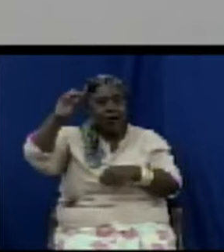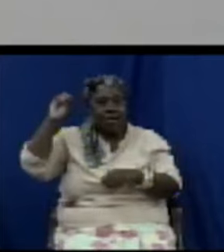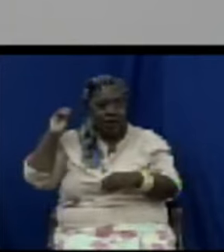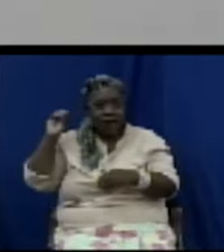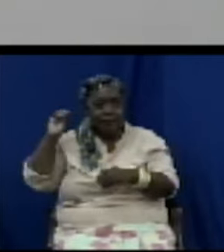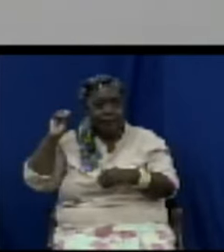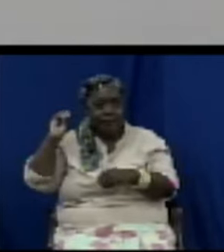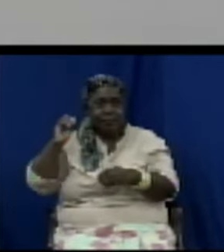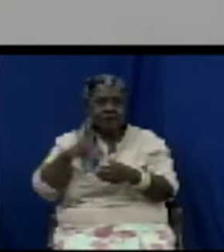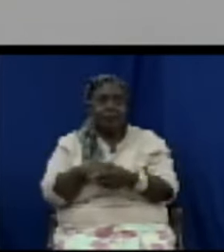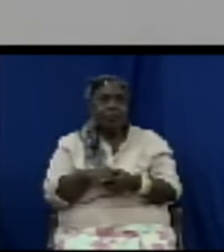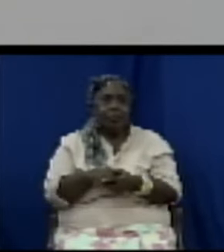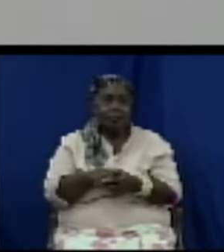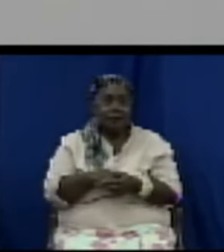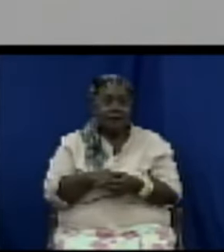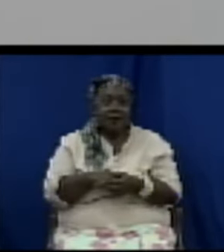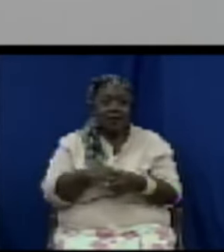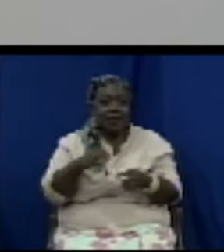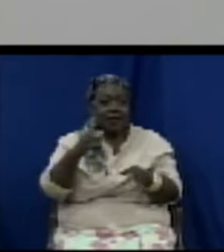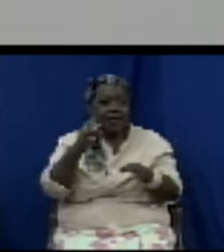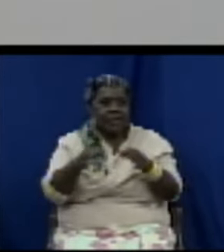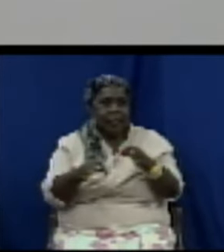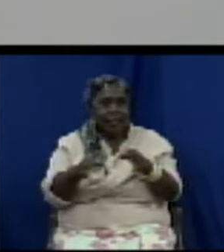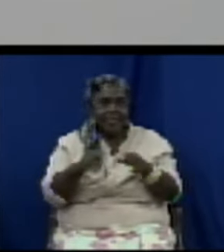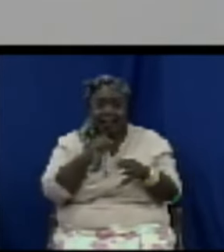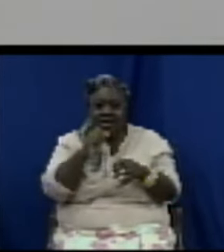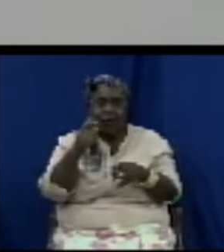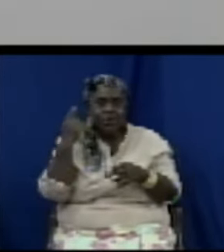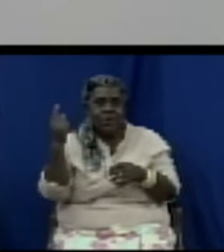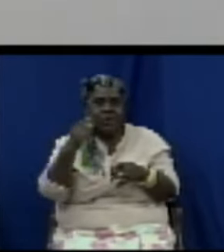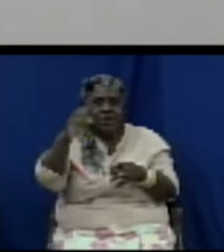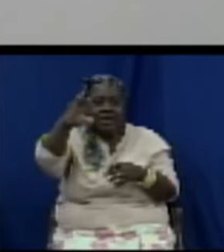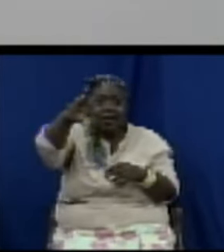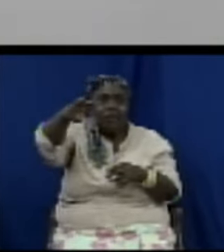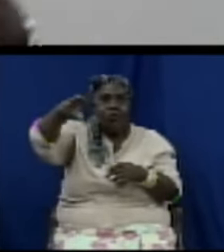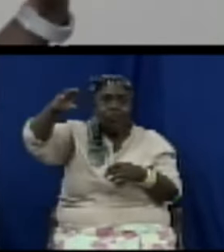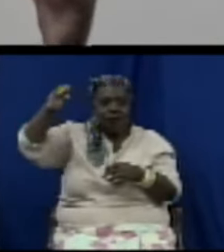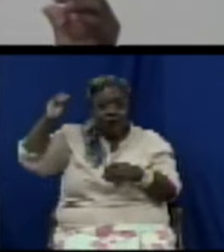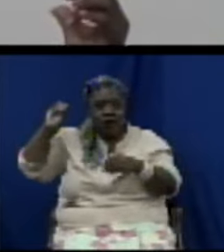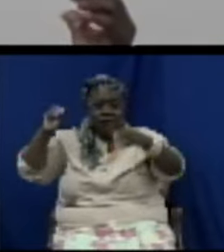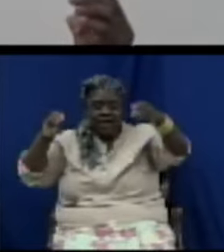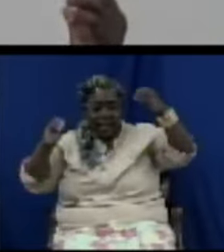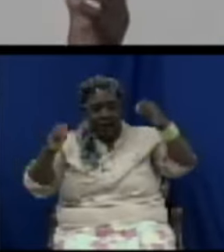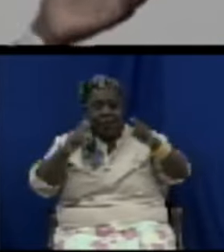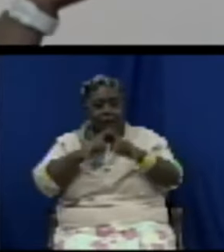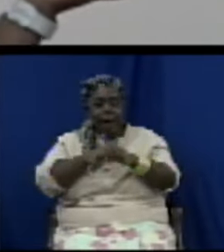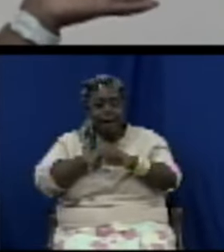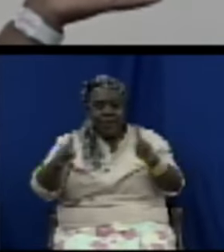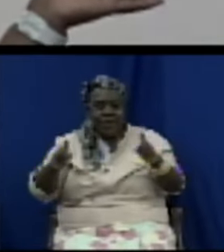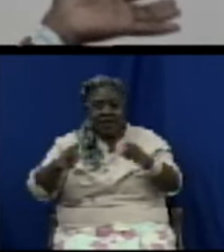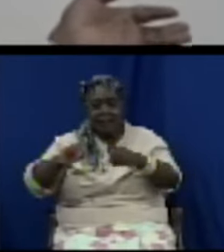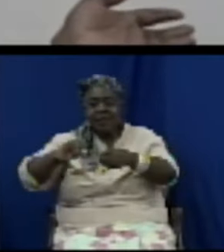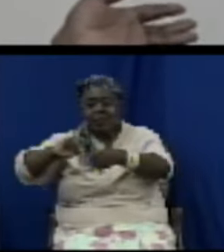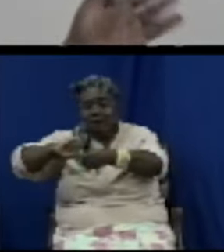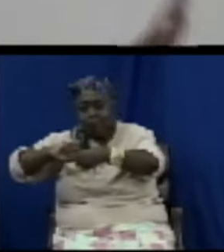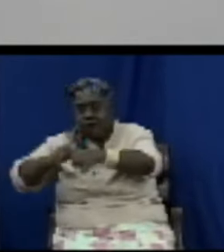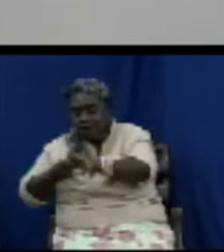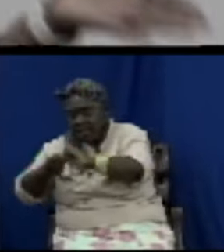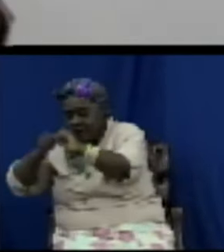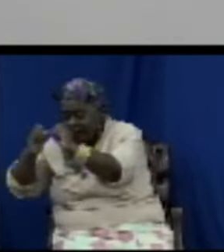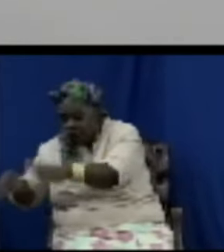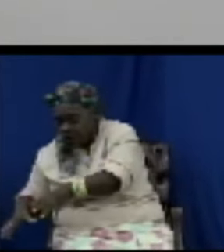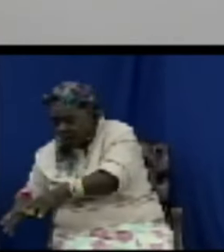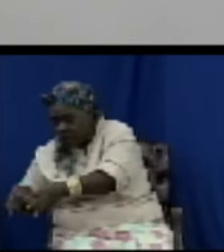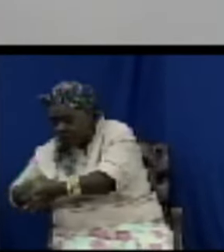or removing them it's destruction get rid of the goods so that people don't put them in the back here we're going to throw them away